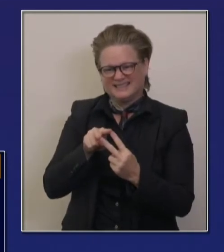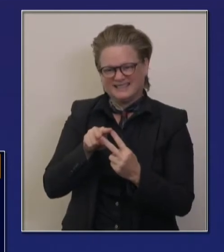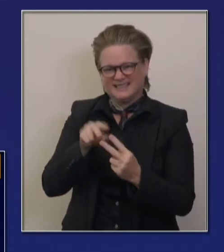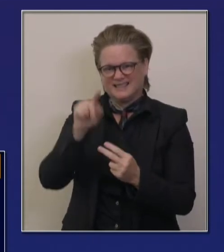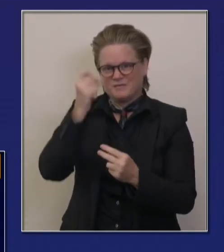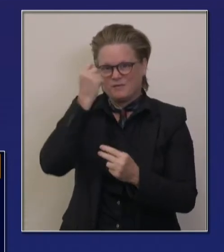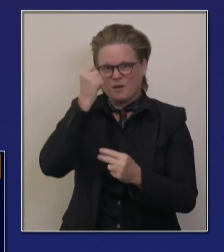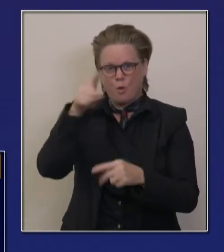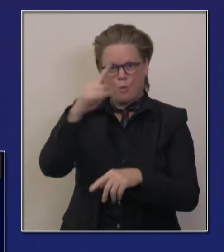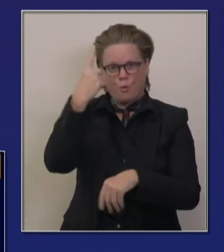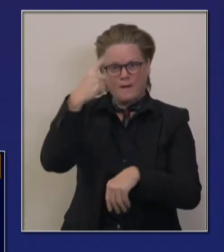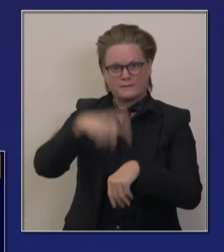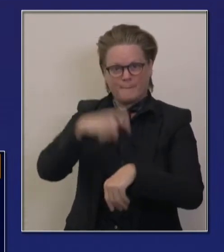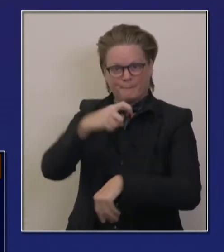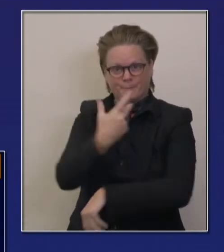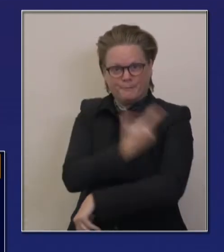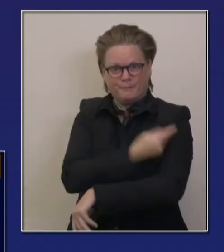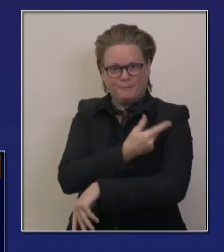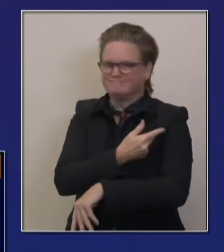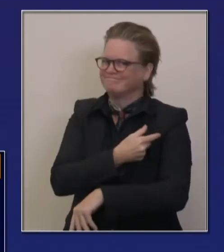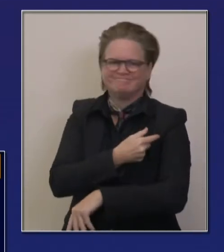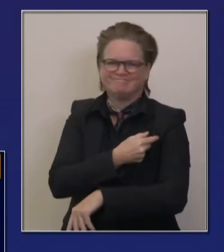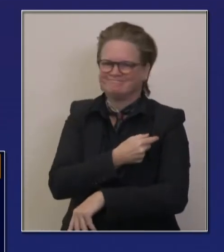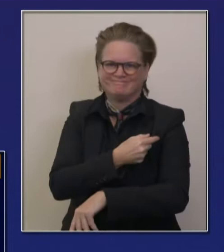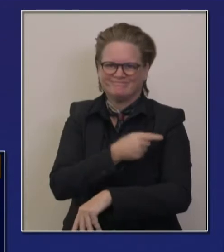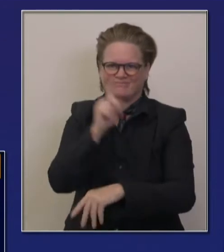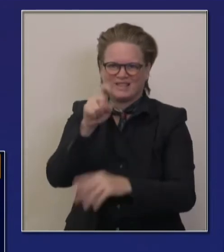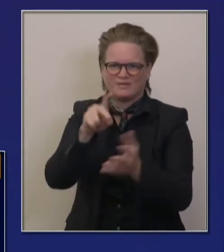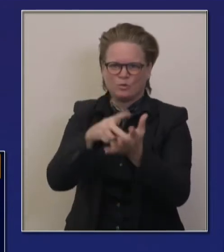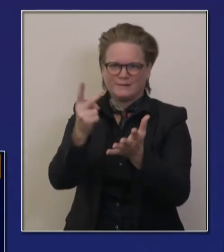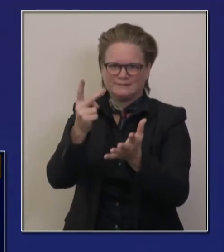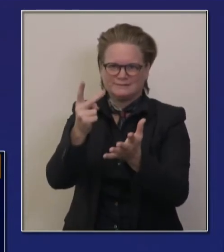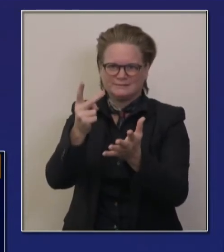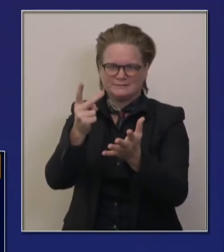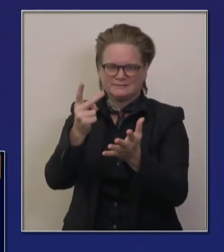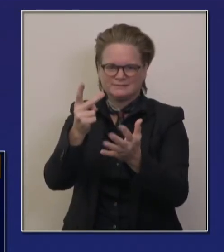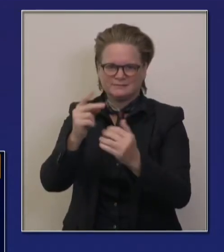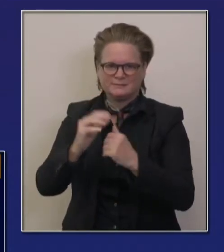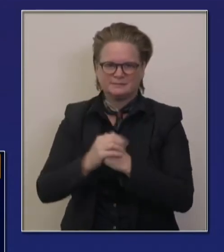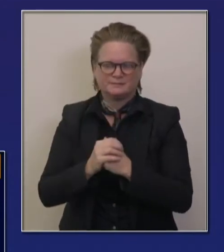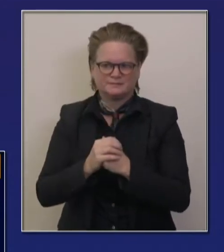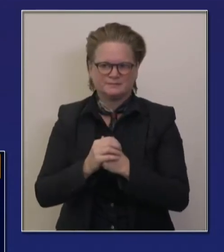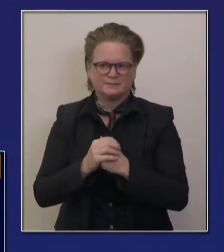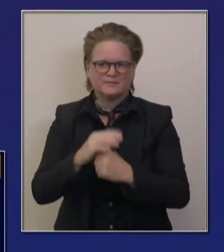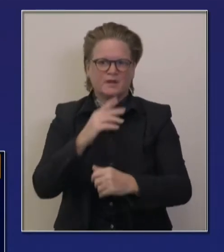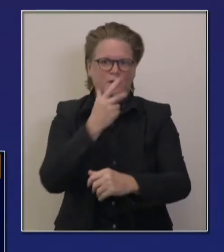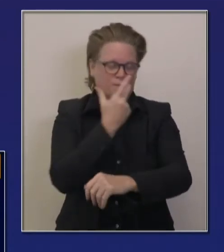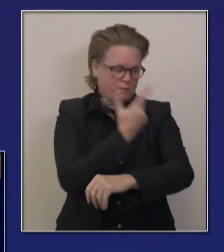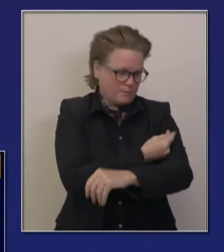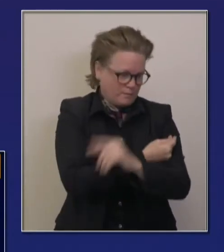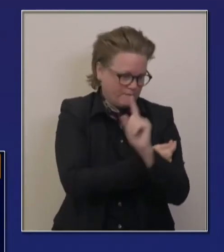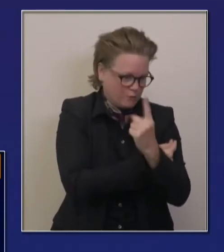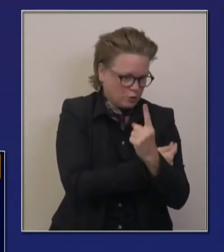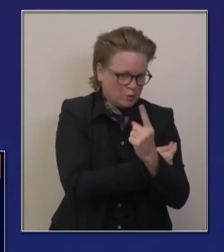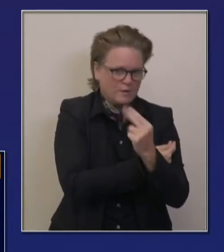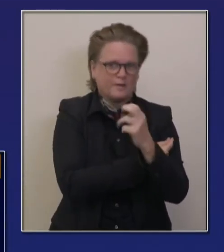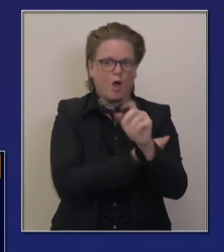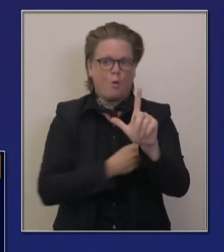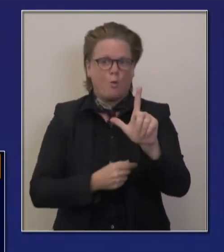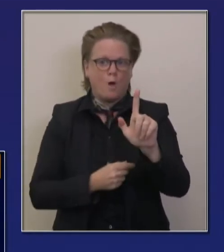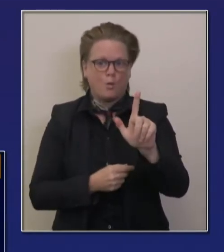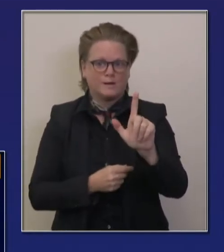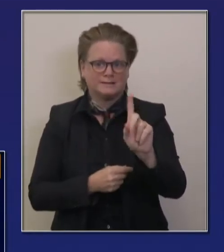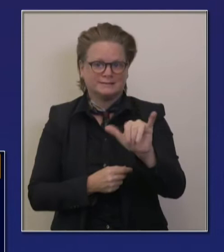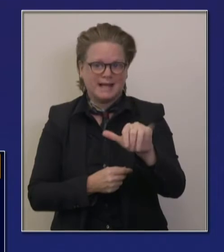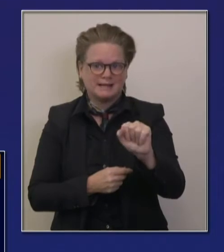in your own minds, the number of individuals that can avail themselves if they choose to the vaccine. Just a reminder, we have